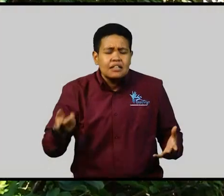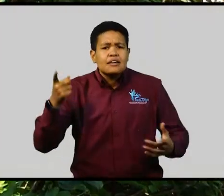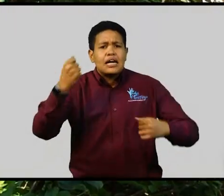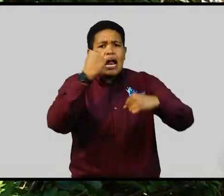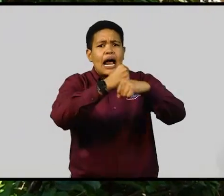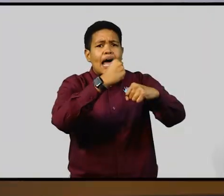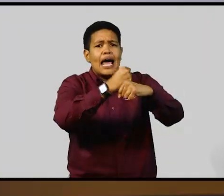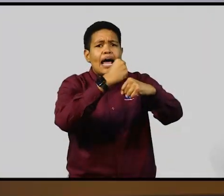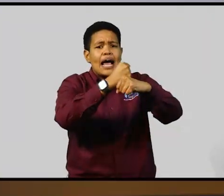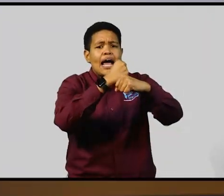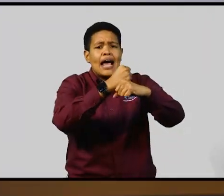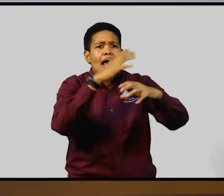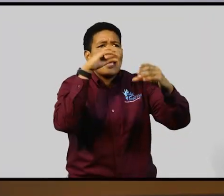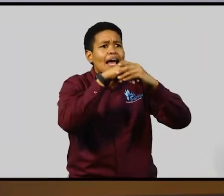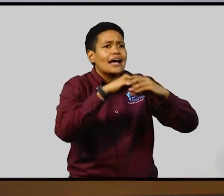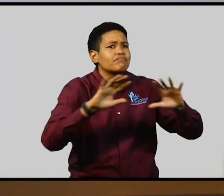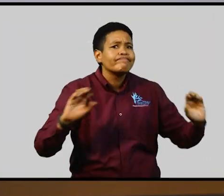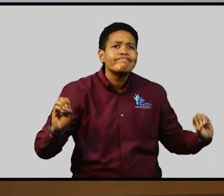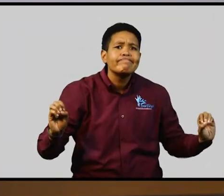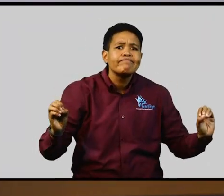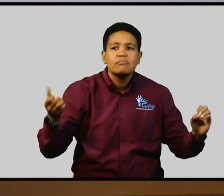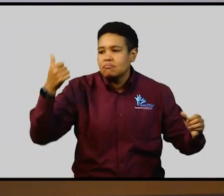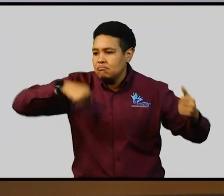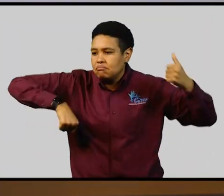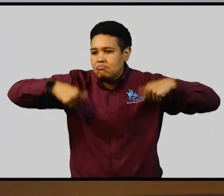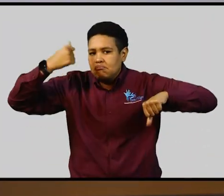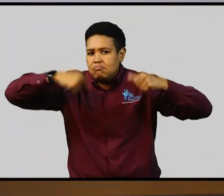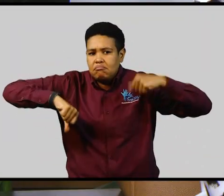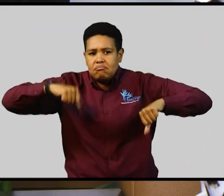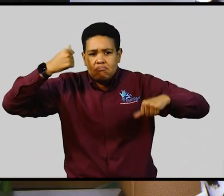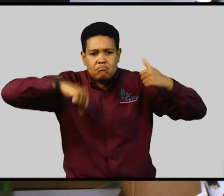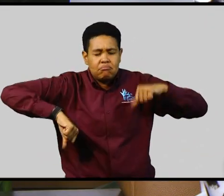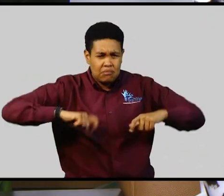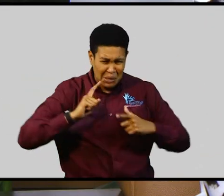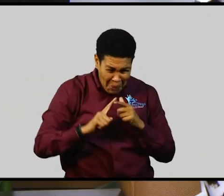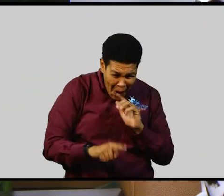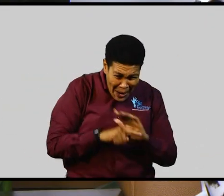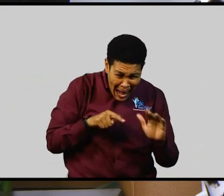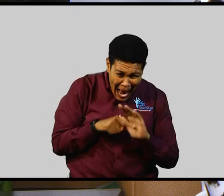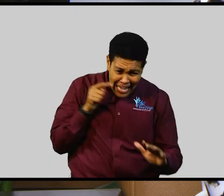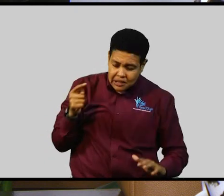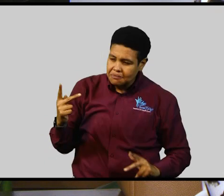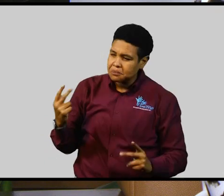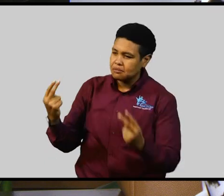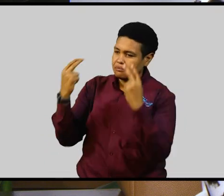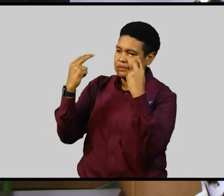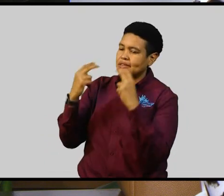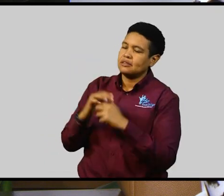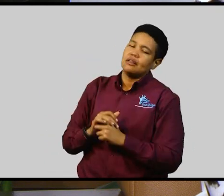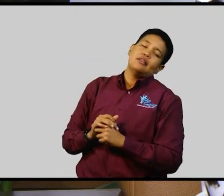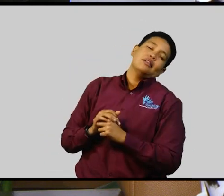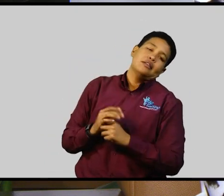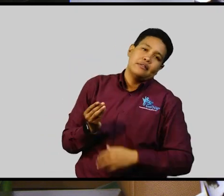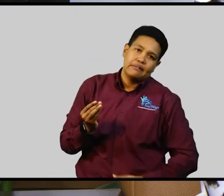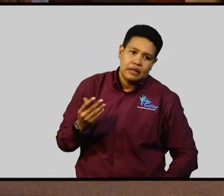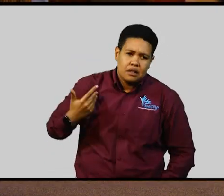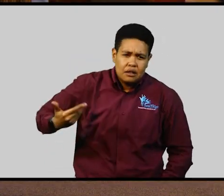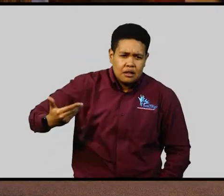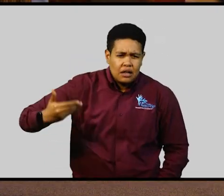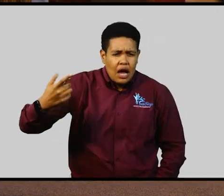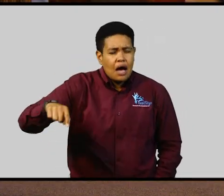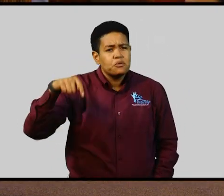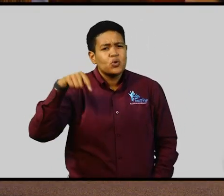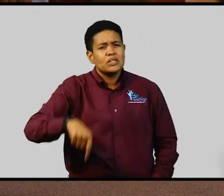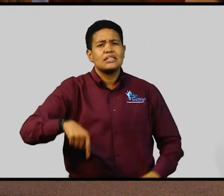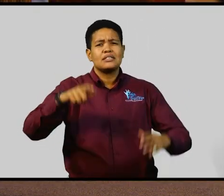labor market, and the negative attitudes that exist within society towards these individuals. And